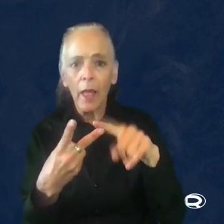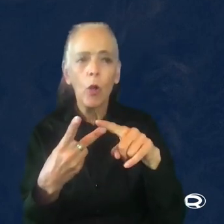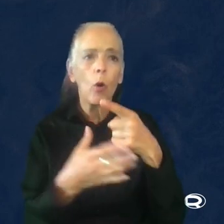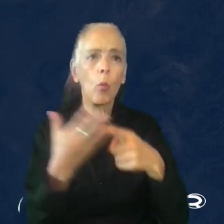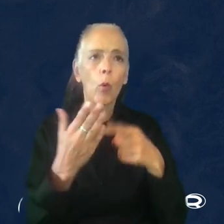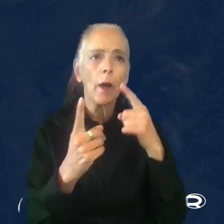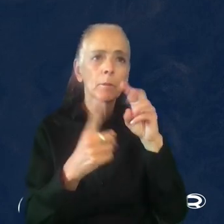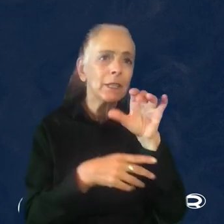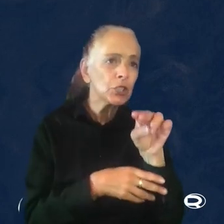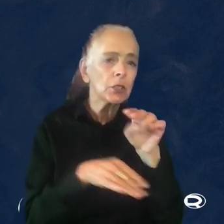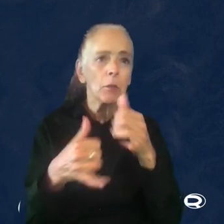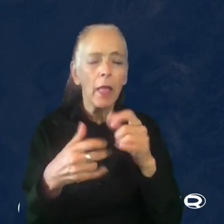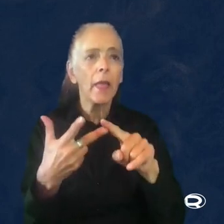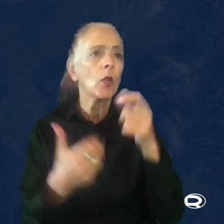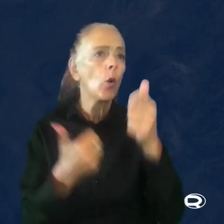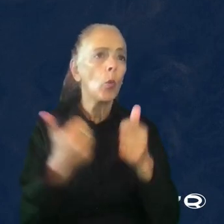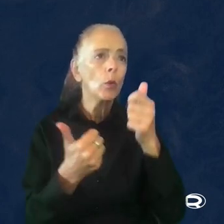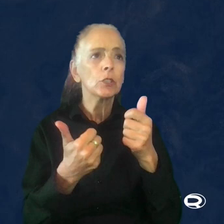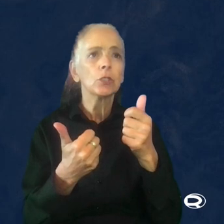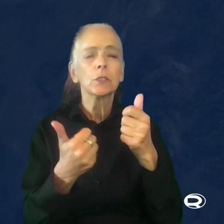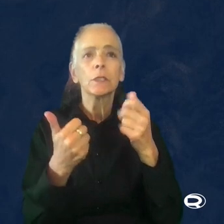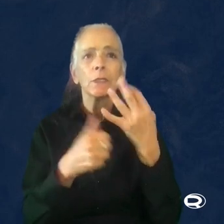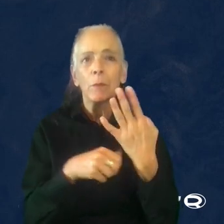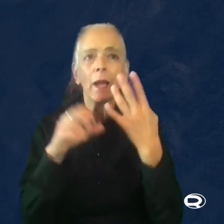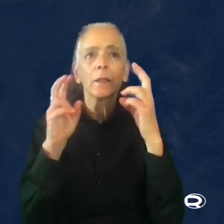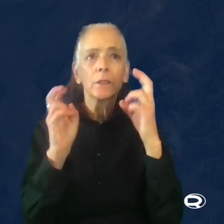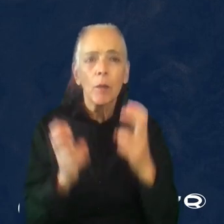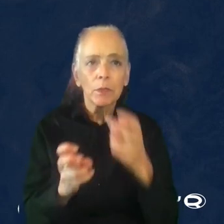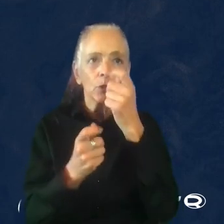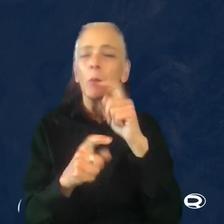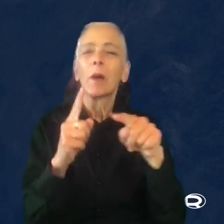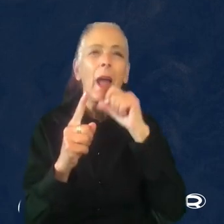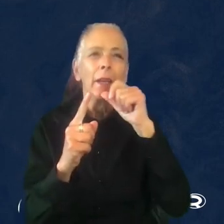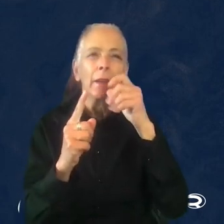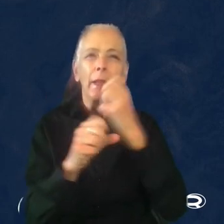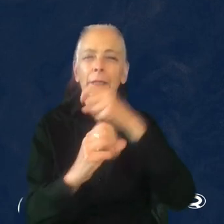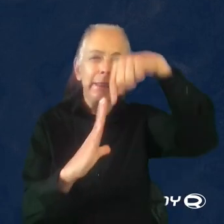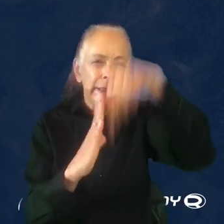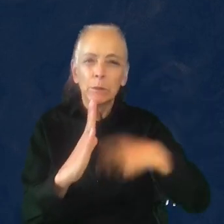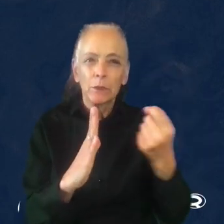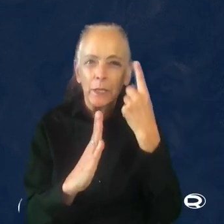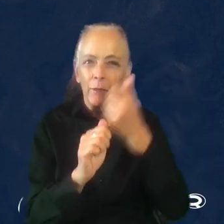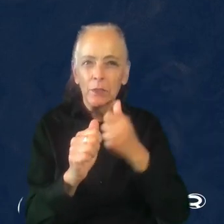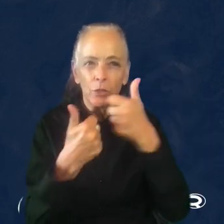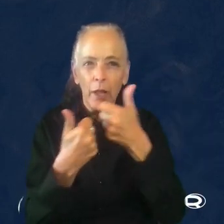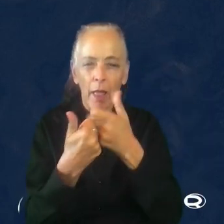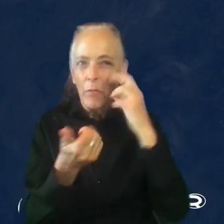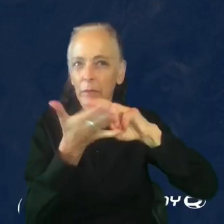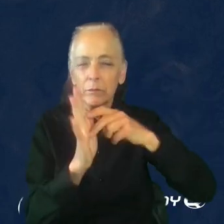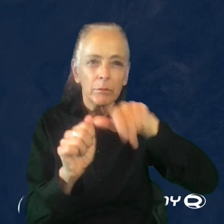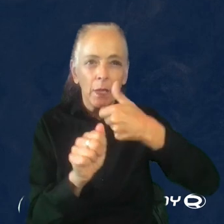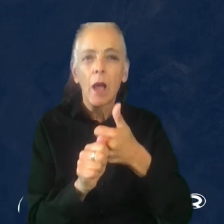playing, what topics of feedback are they interested in. But I didn't spend time getting a deep understanding of the game and the intent behind